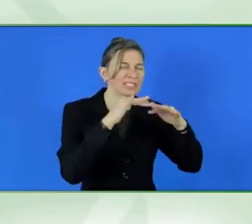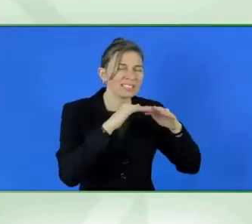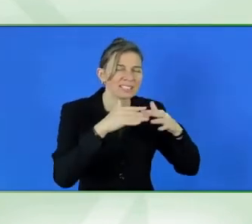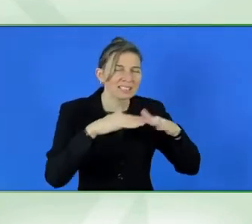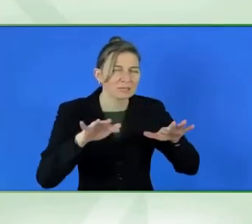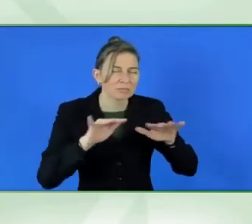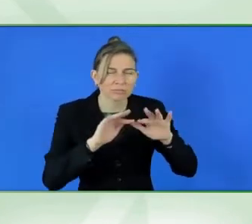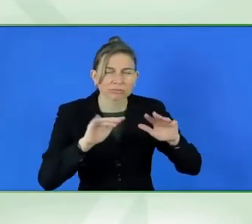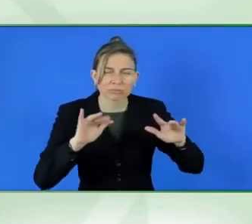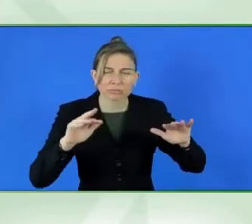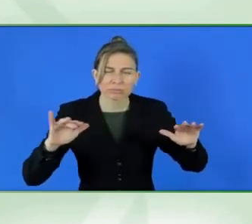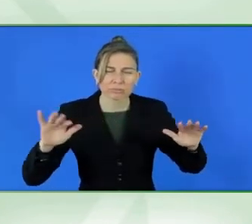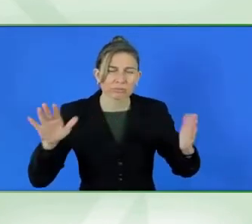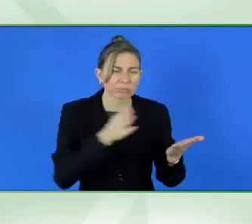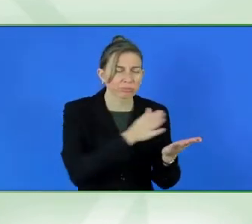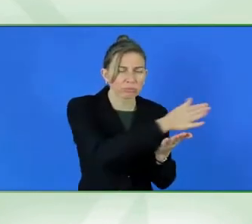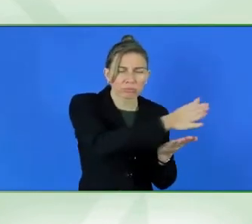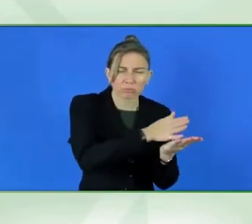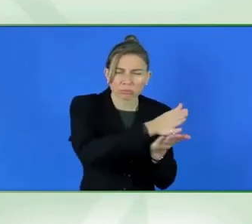to, um,